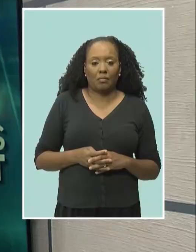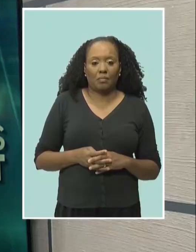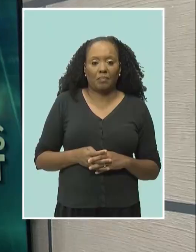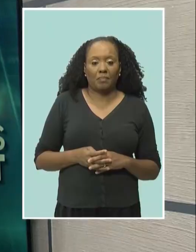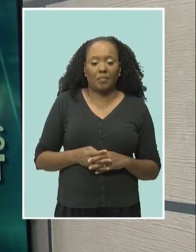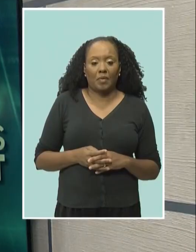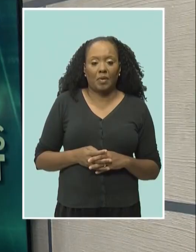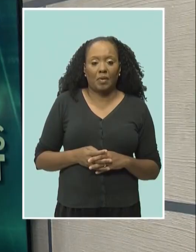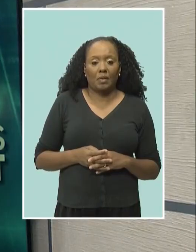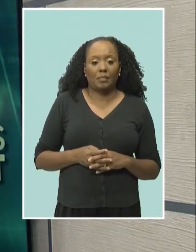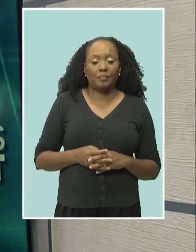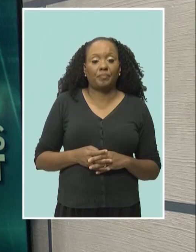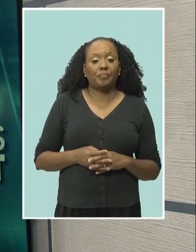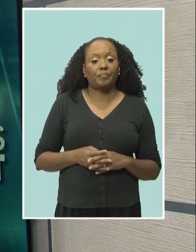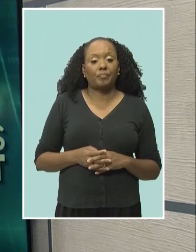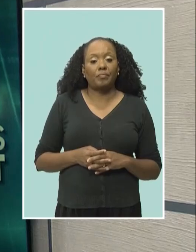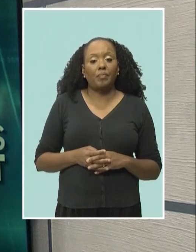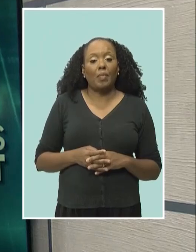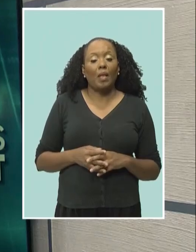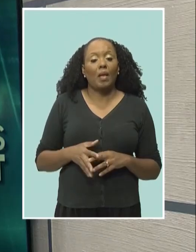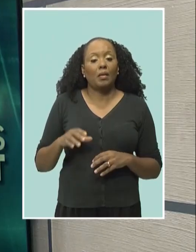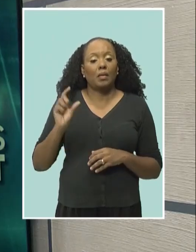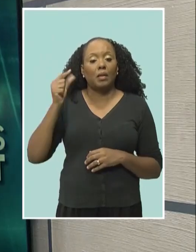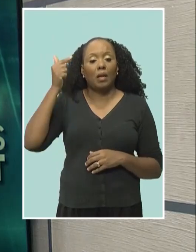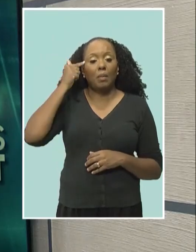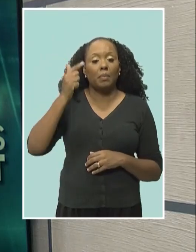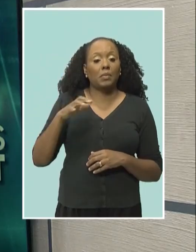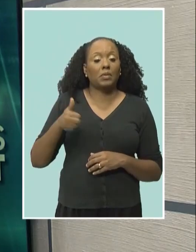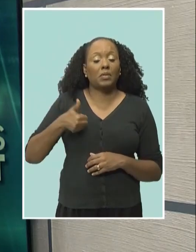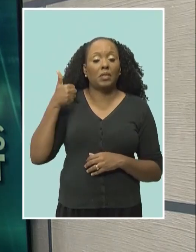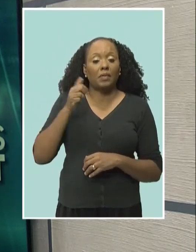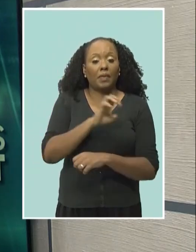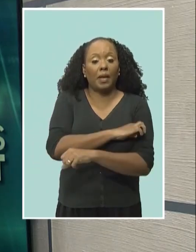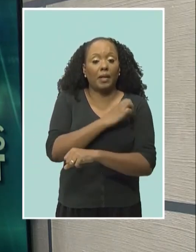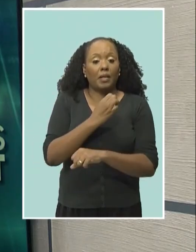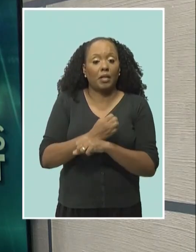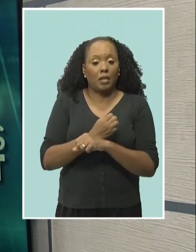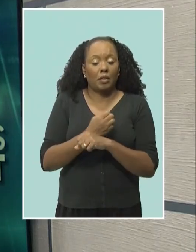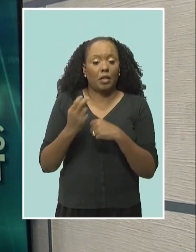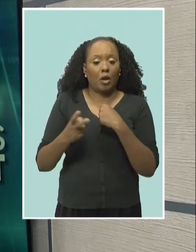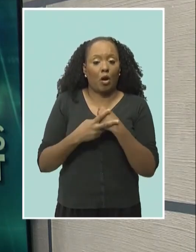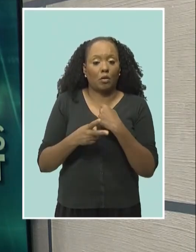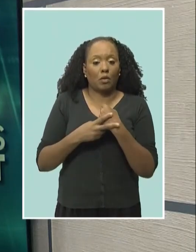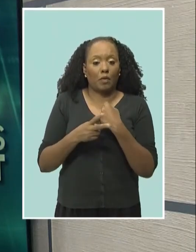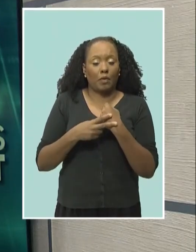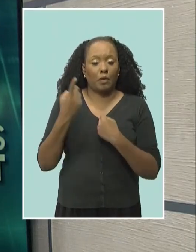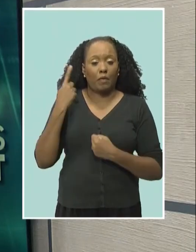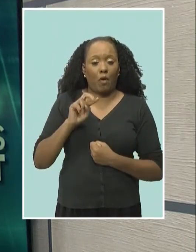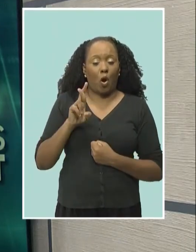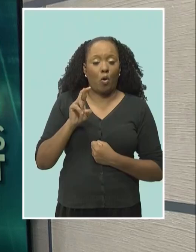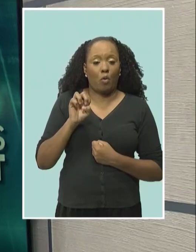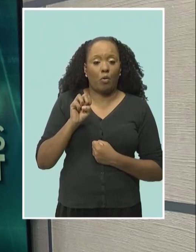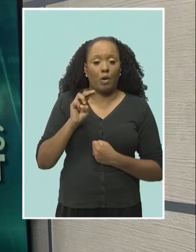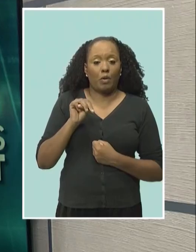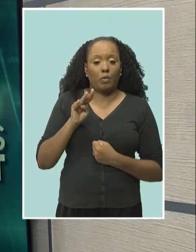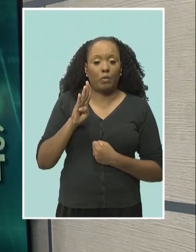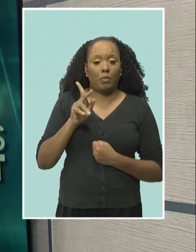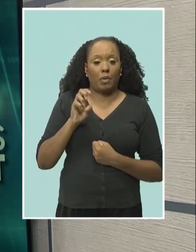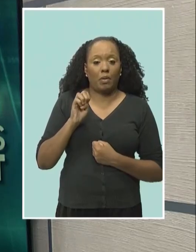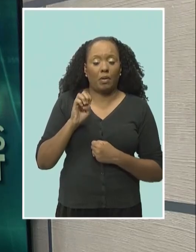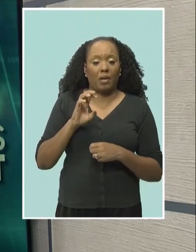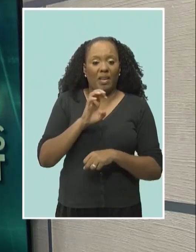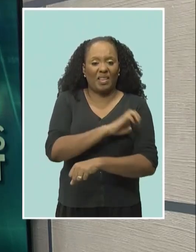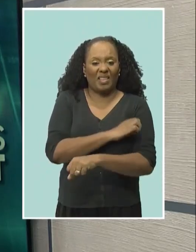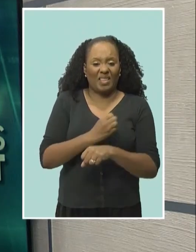Barbadians are being told now is a good time to invest in a photovoltaic system. The advice from government's chief energy conservation and